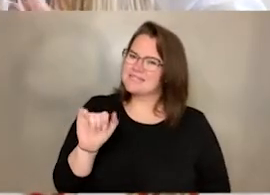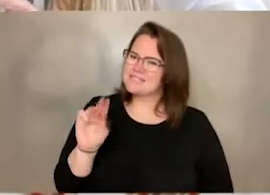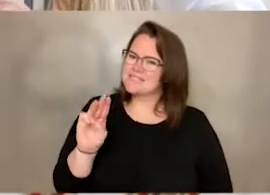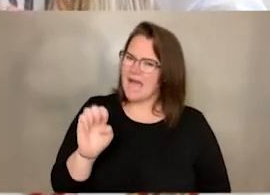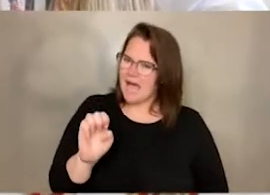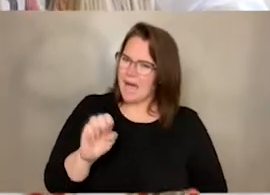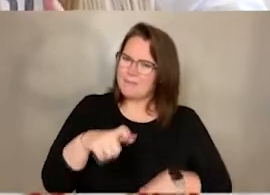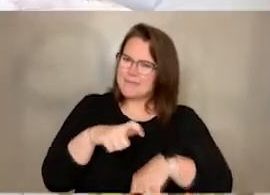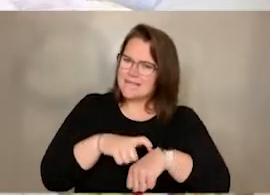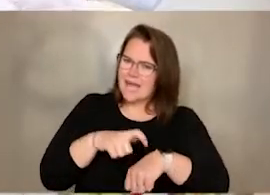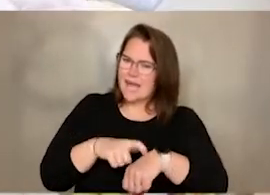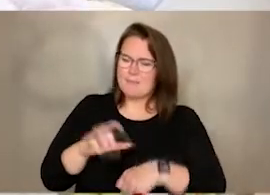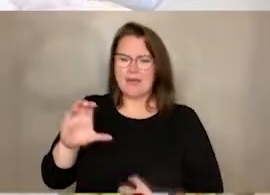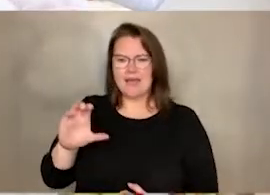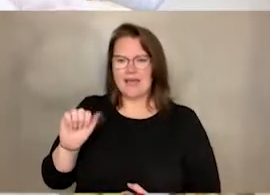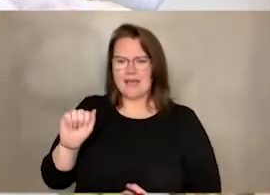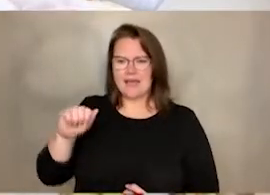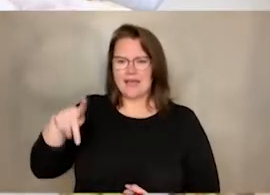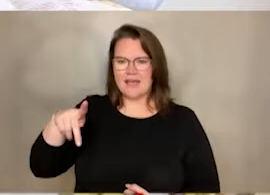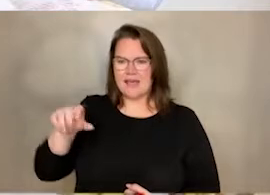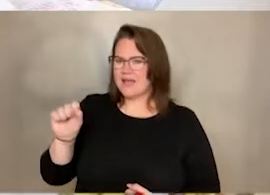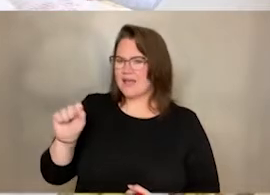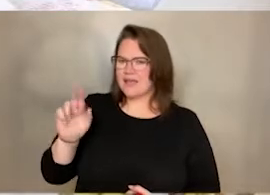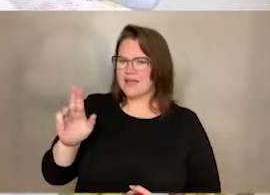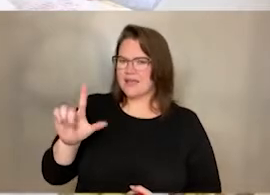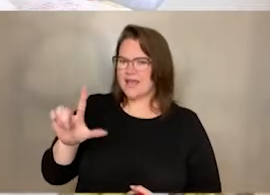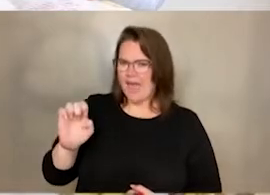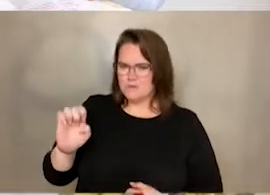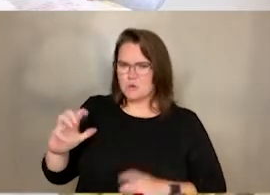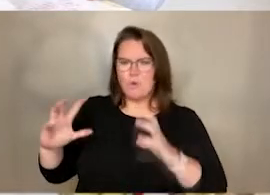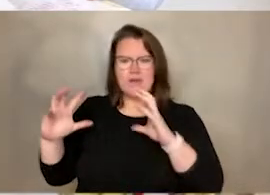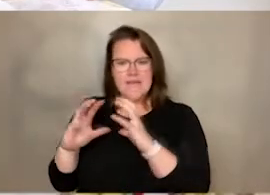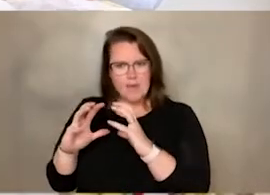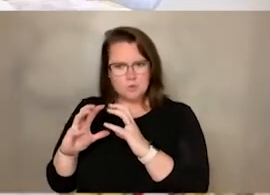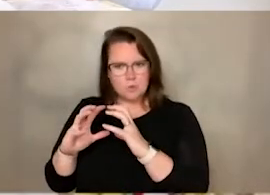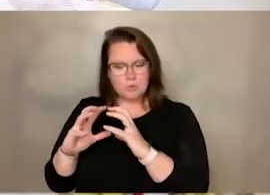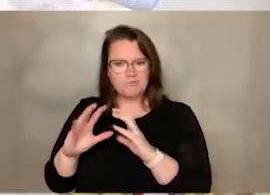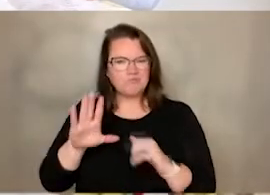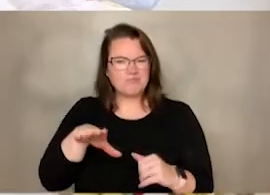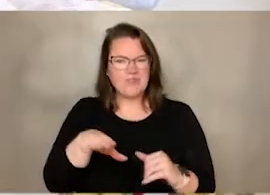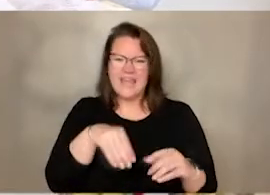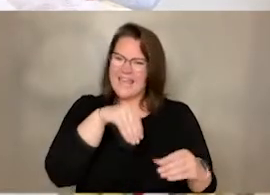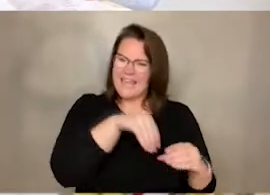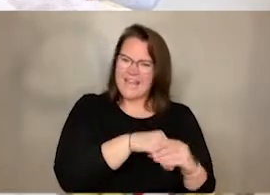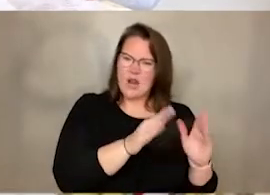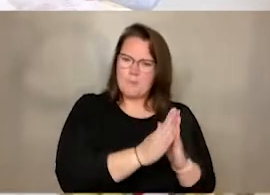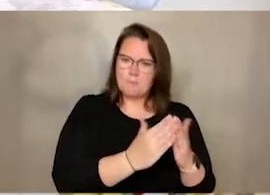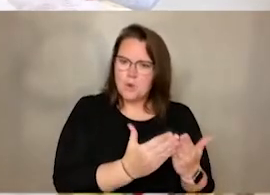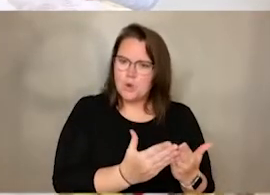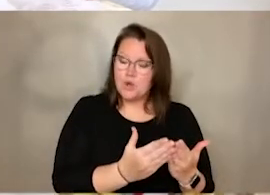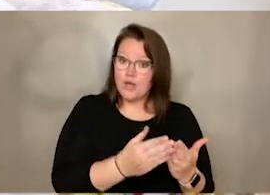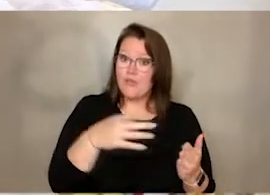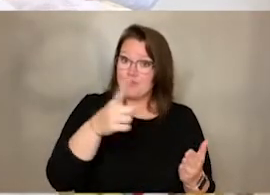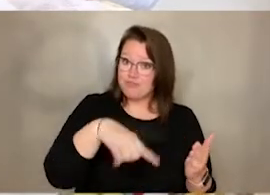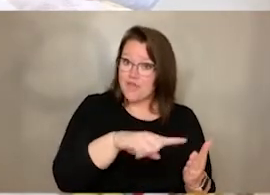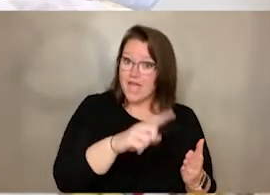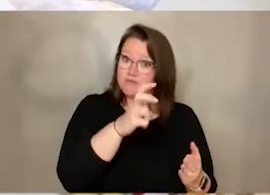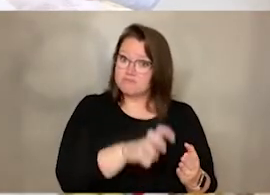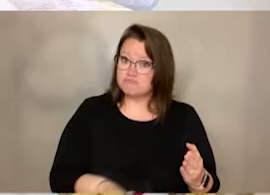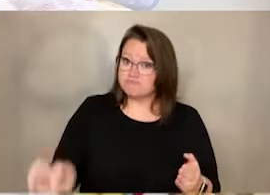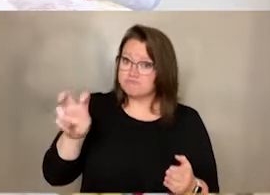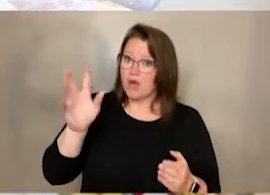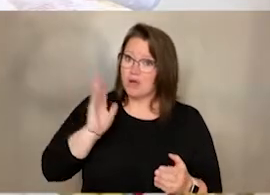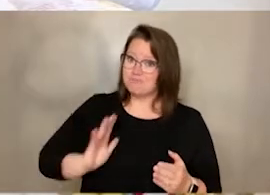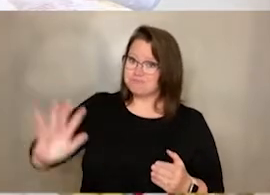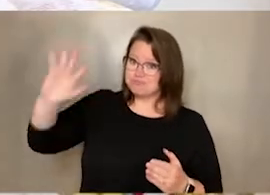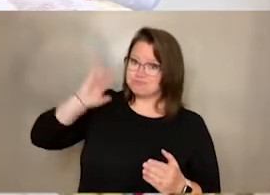So in our story, they traveled back in time. We can't do that. But what we could do is build a time capsule. A